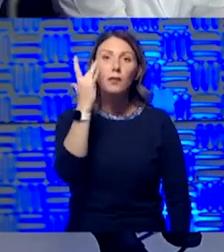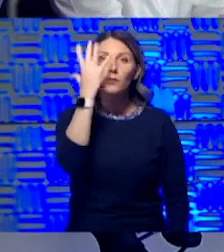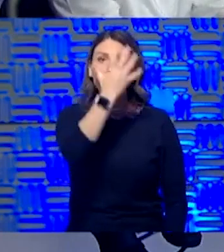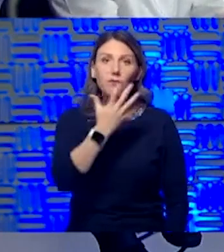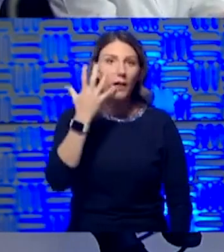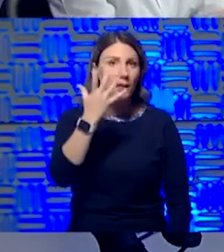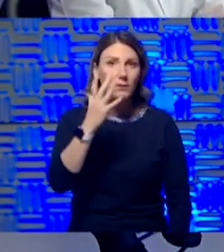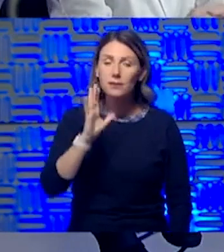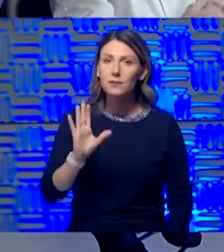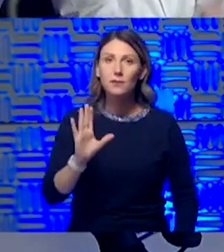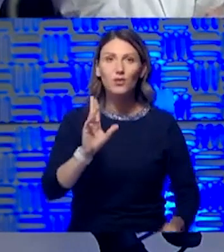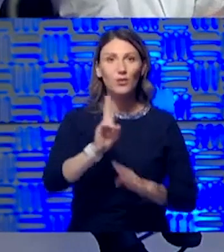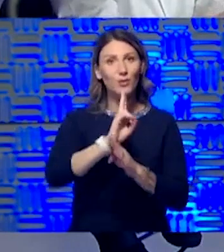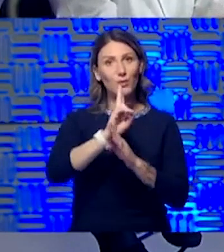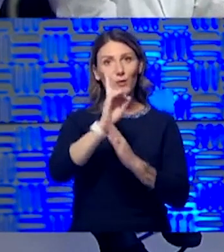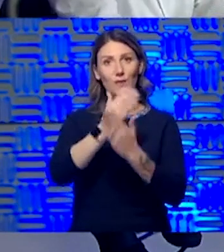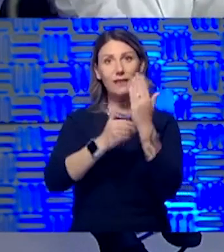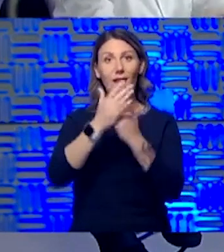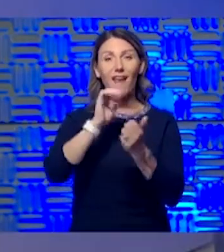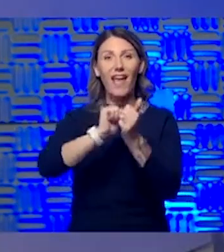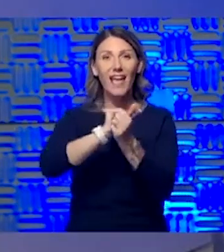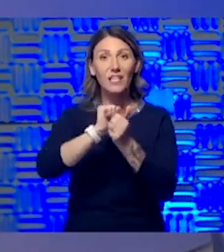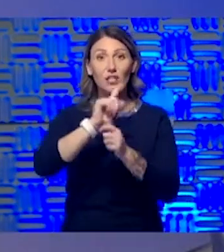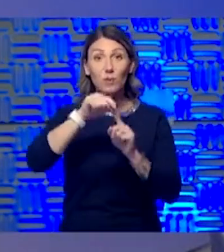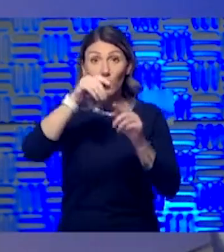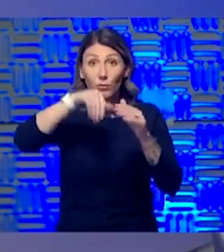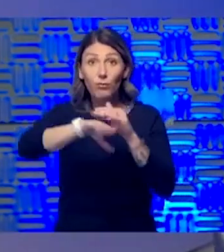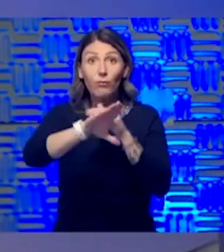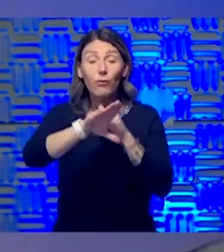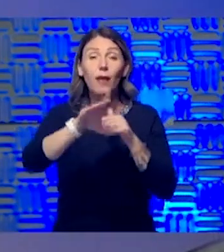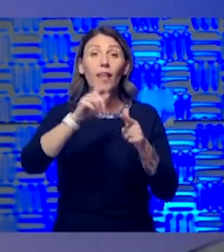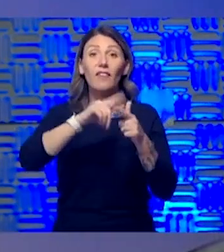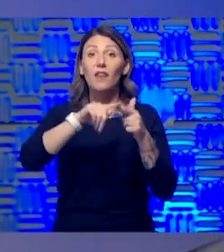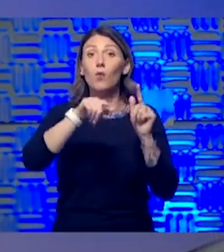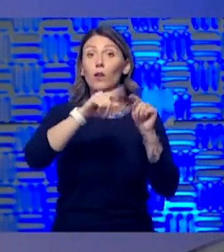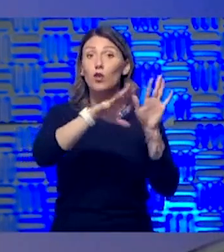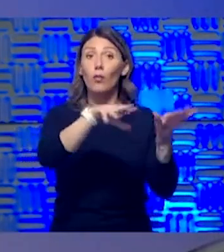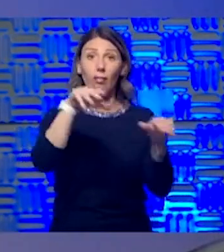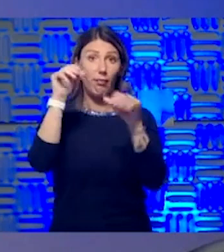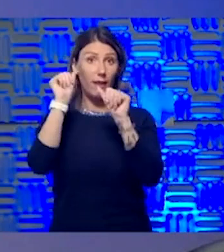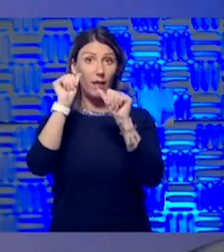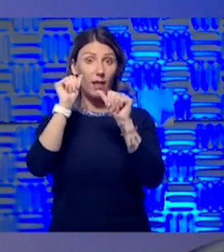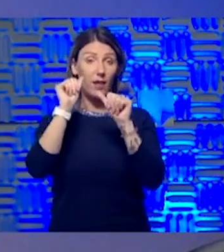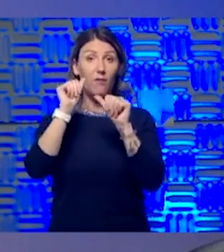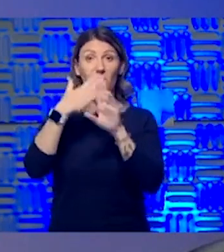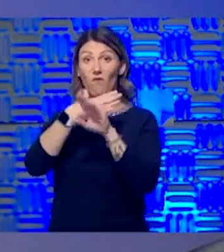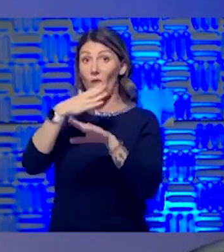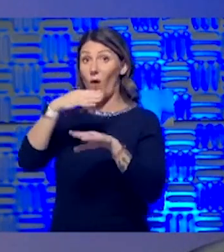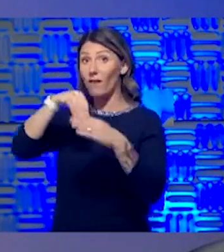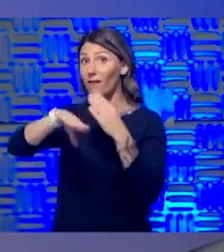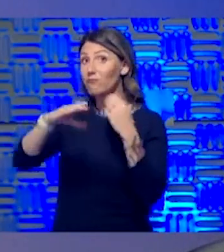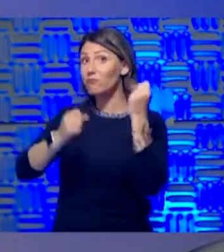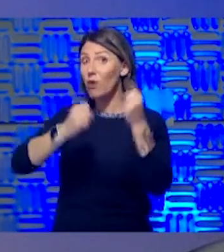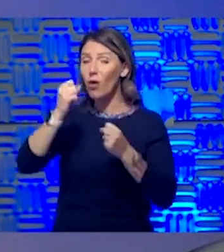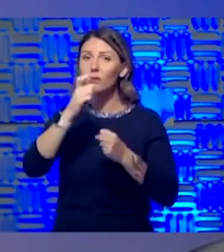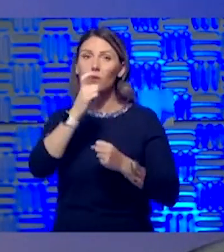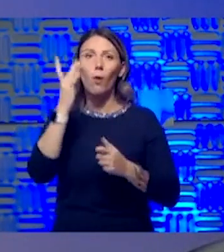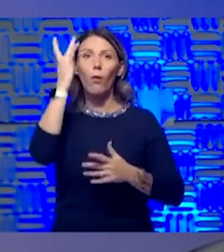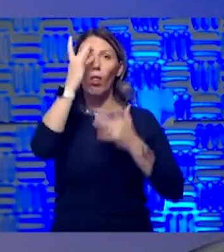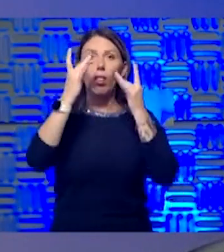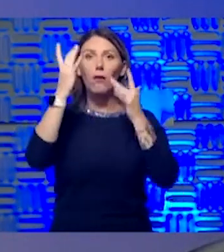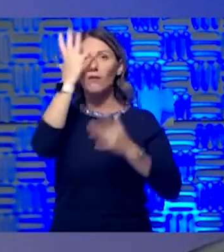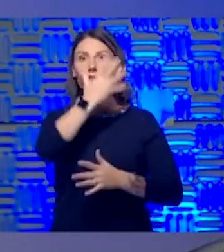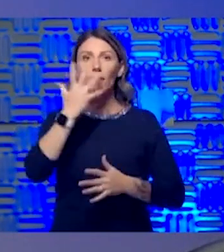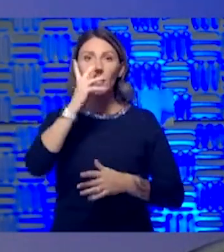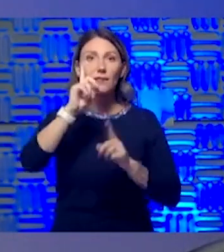your face. Use hand hygiene when you get in there. Use hand hygiene when you leave or when you get into your car. Don't touch your face while you're driving home and not until you